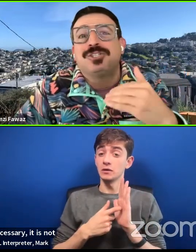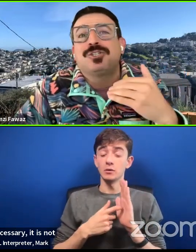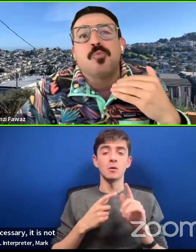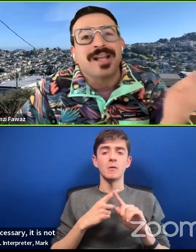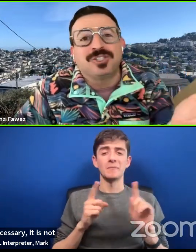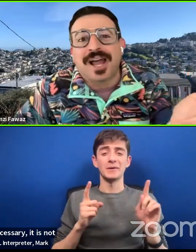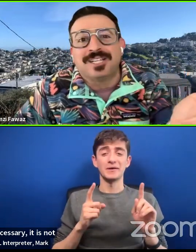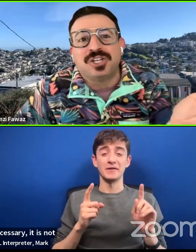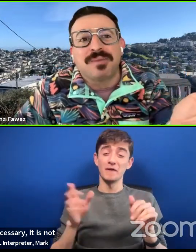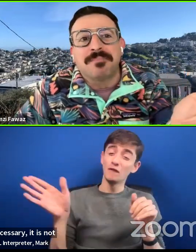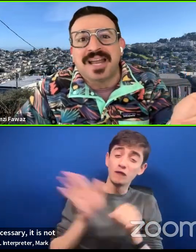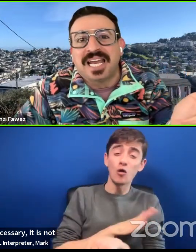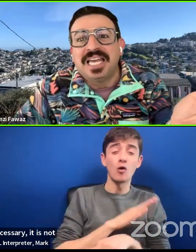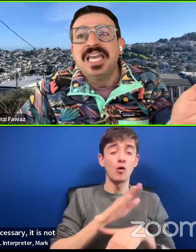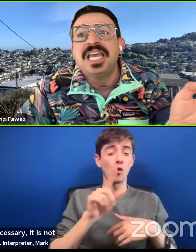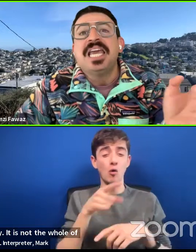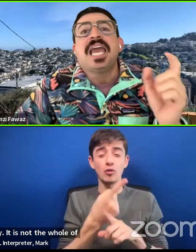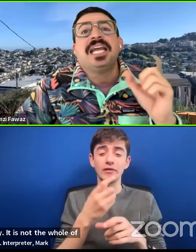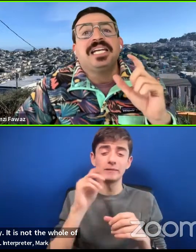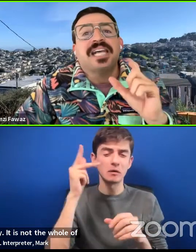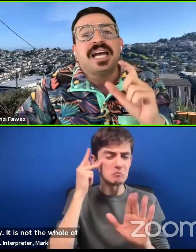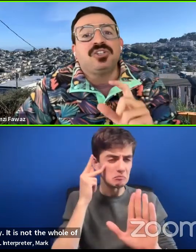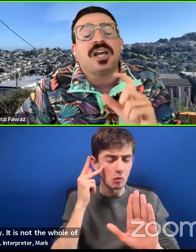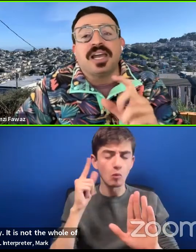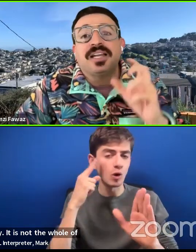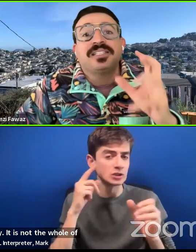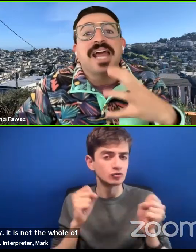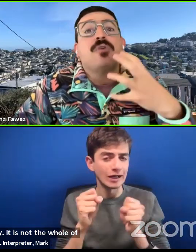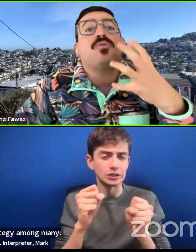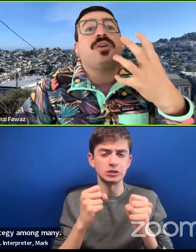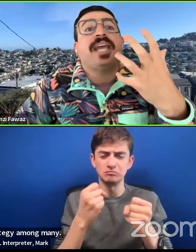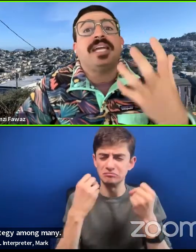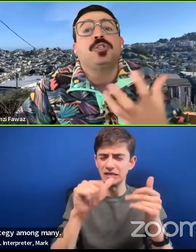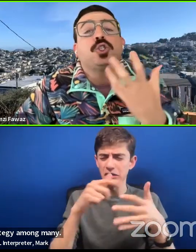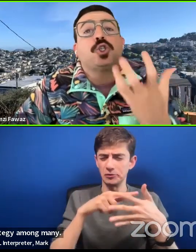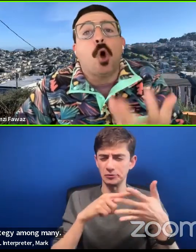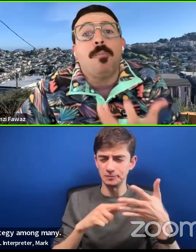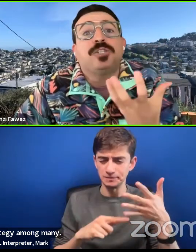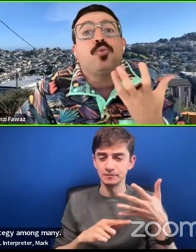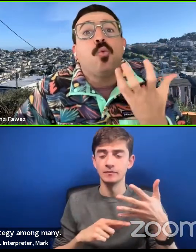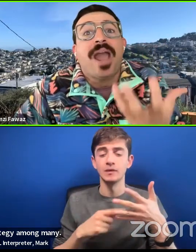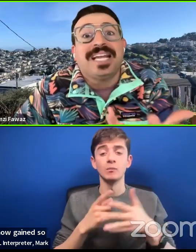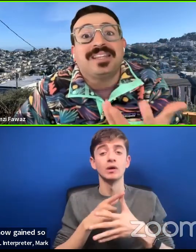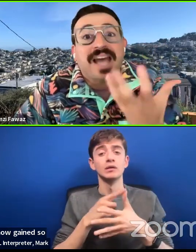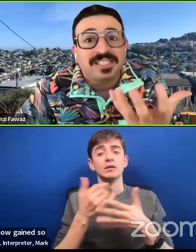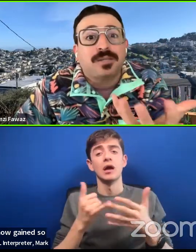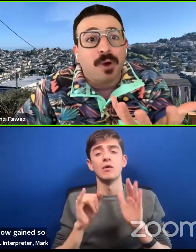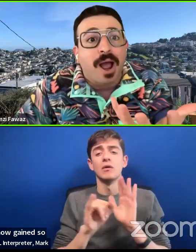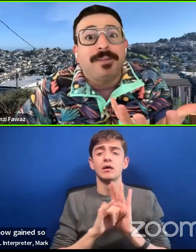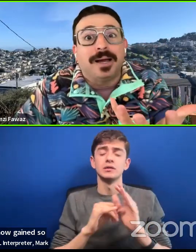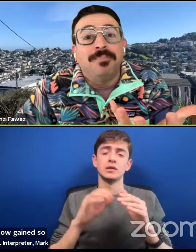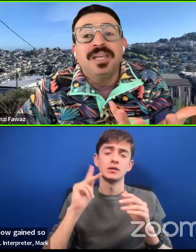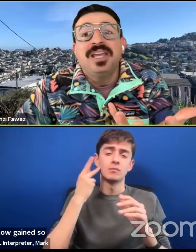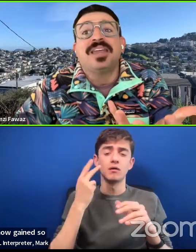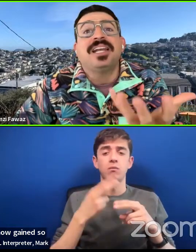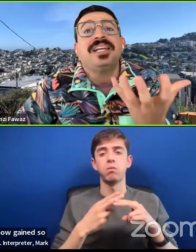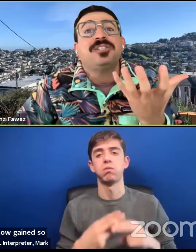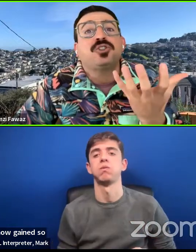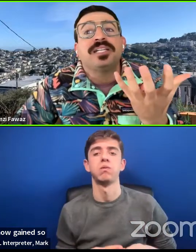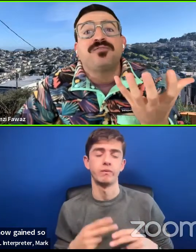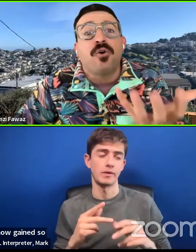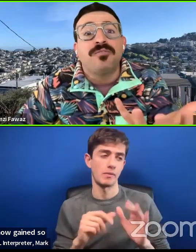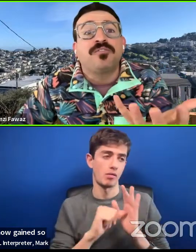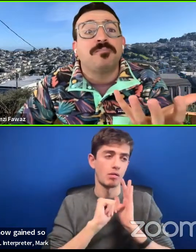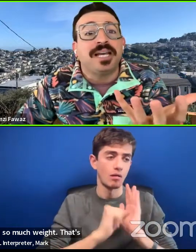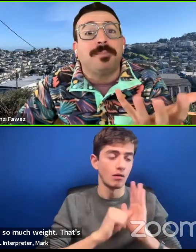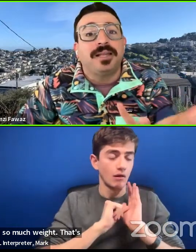politics. It's just one strategy among many. It has had to, it has now gained so much weight. That's the problem that